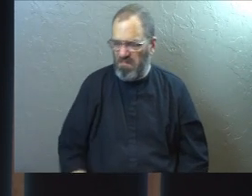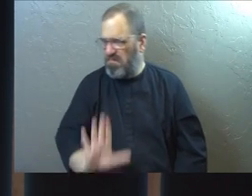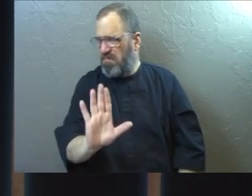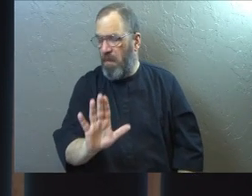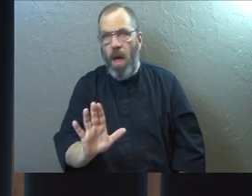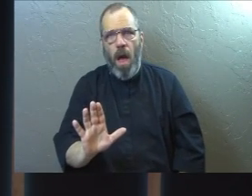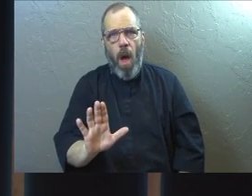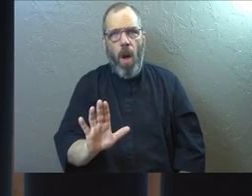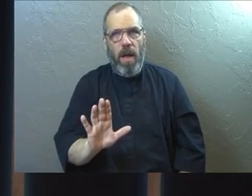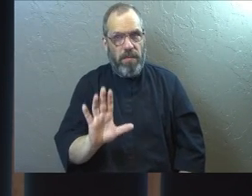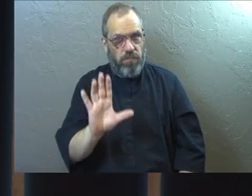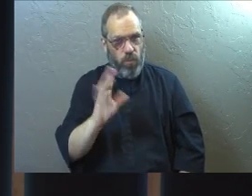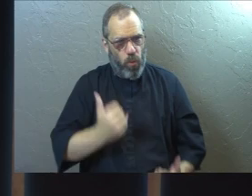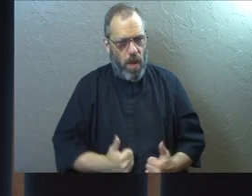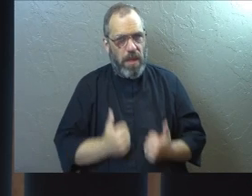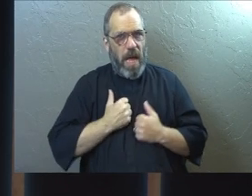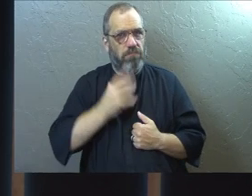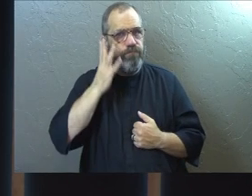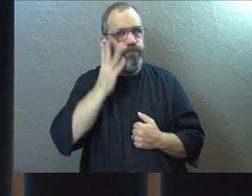It's a big part of your story.